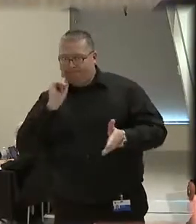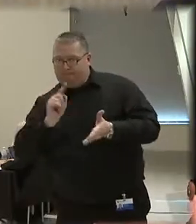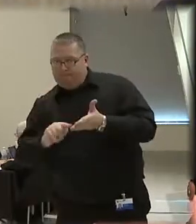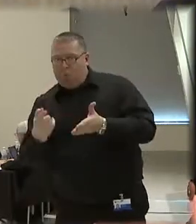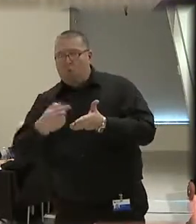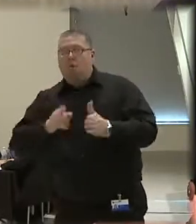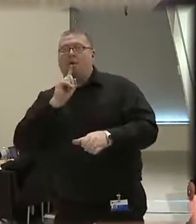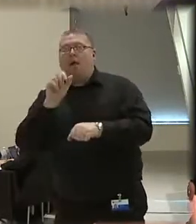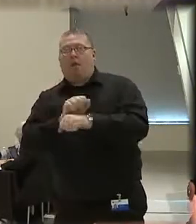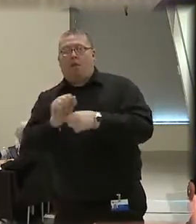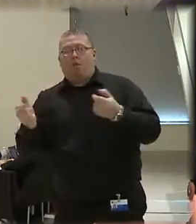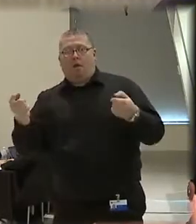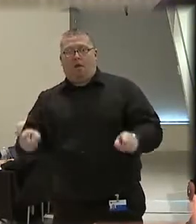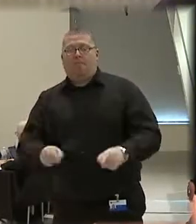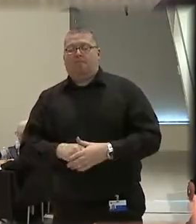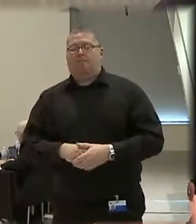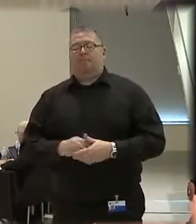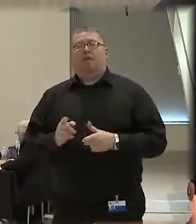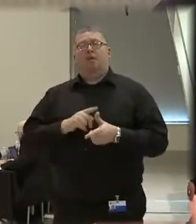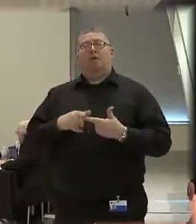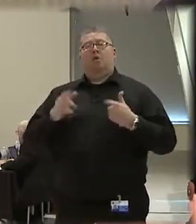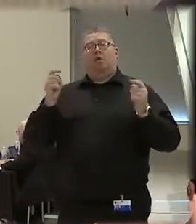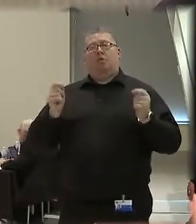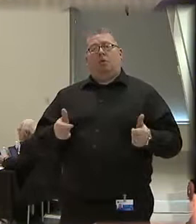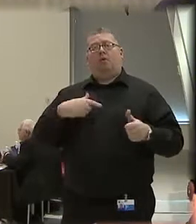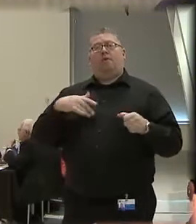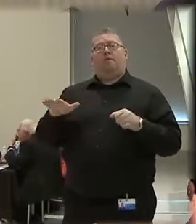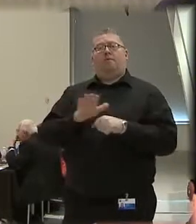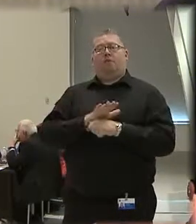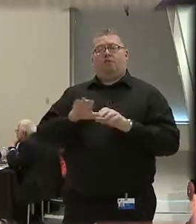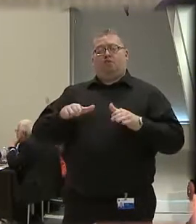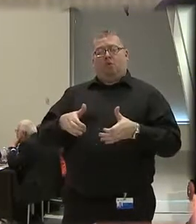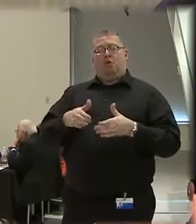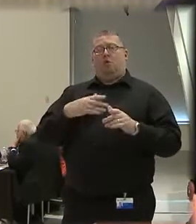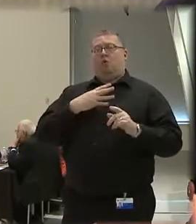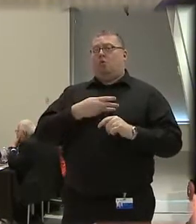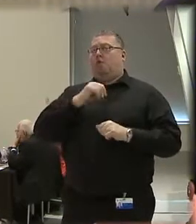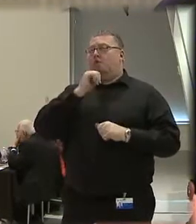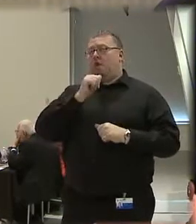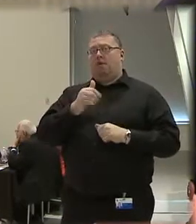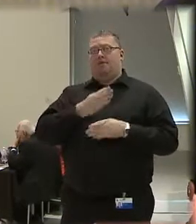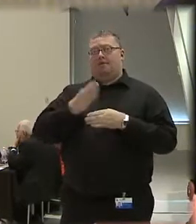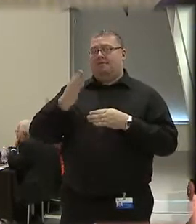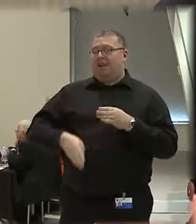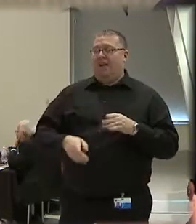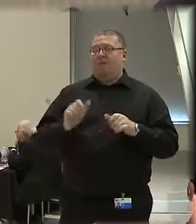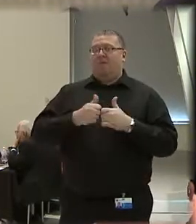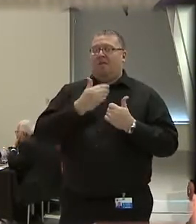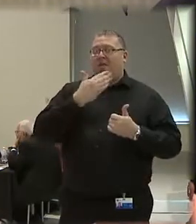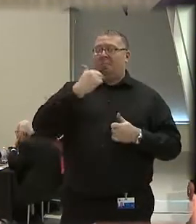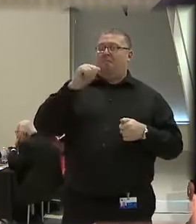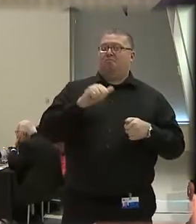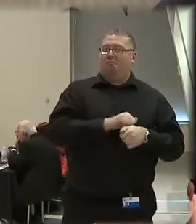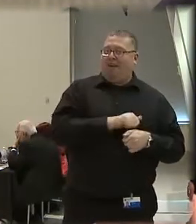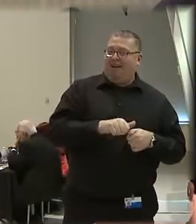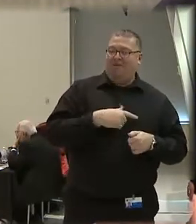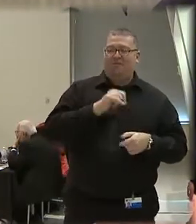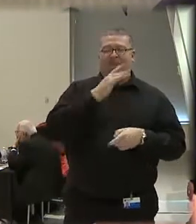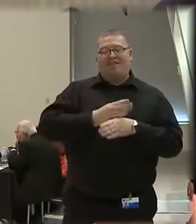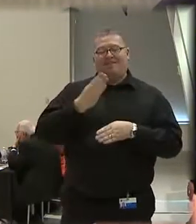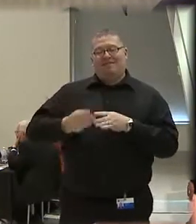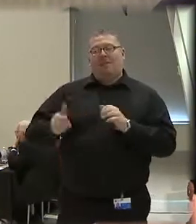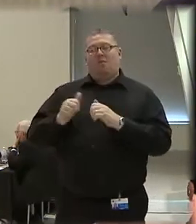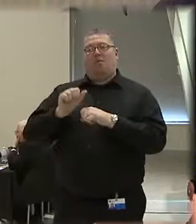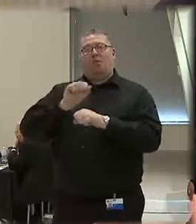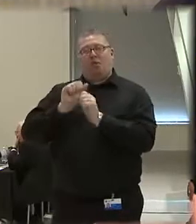steps, and quickly, as a forward learning organization, we are not done examining best practices nor are we done with the collaborative reform